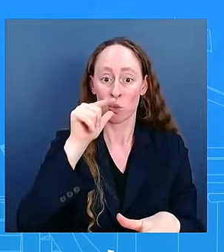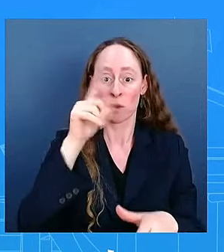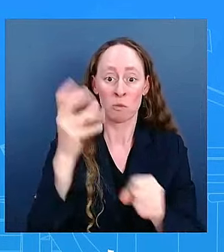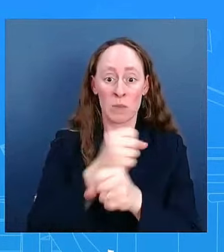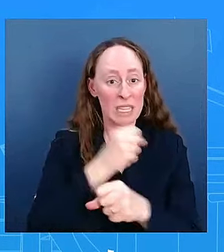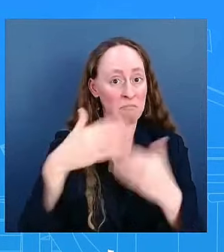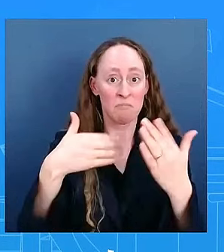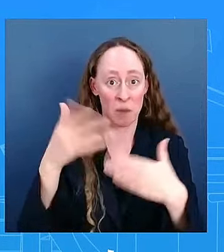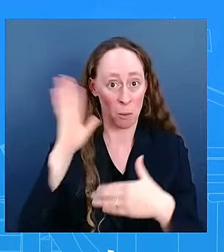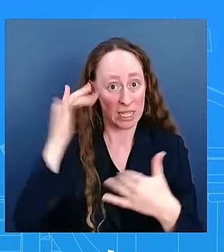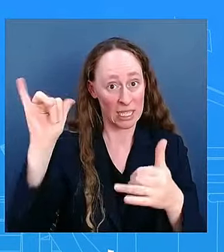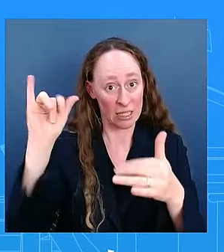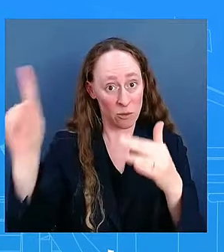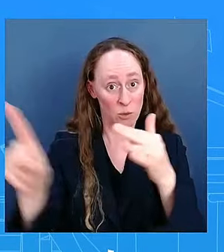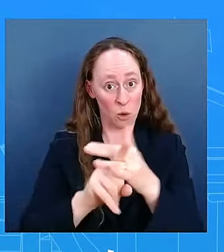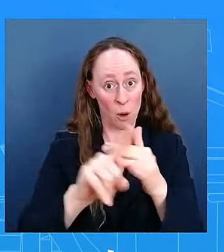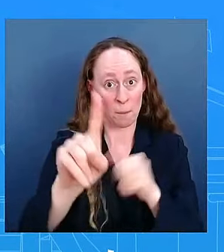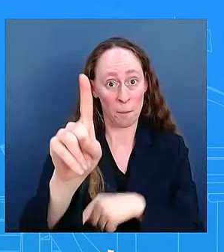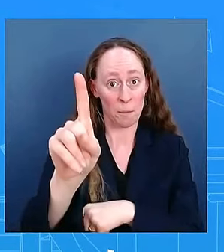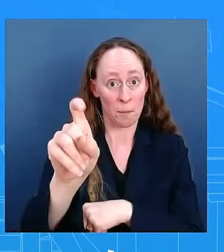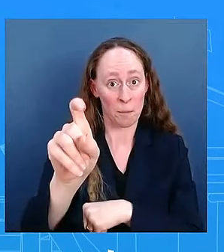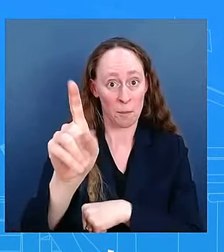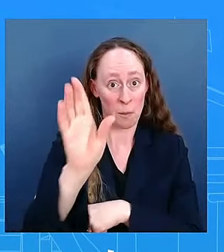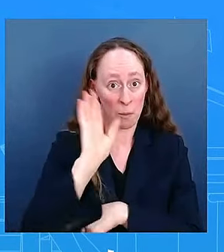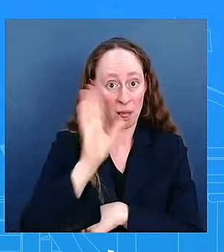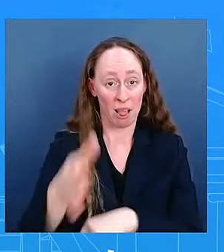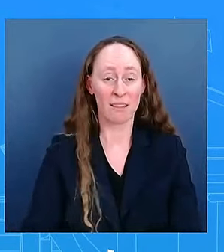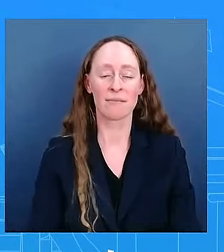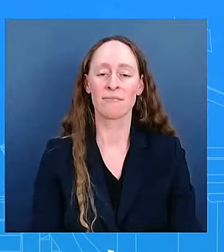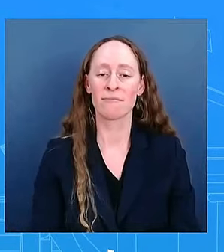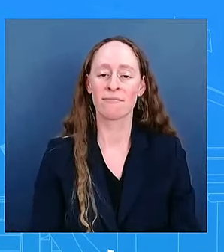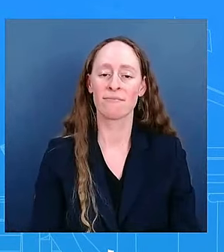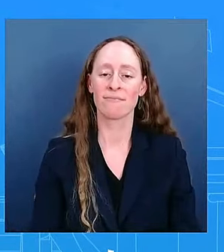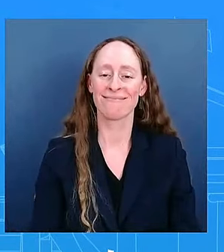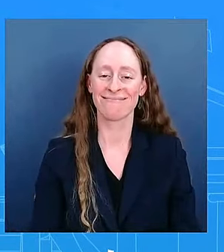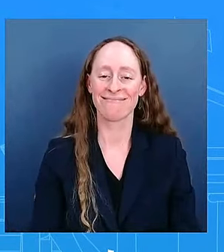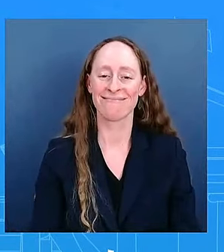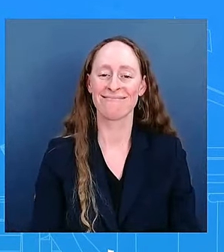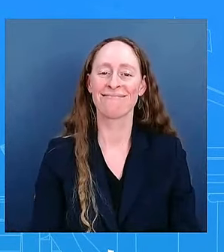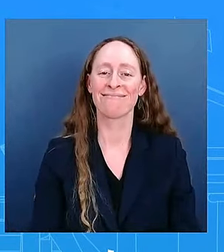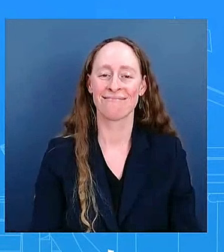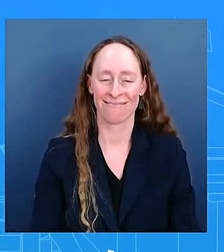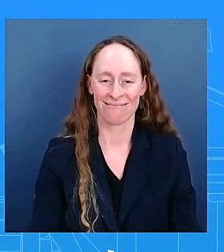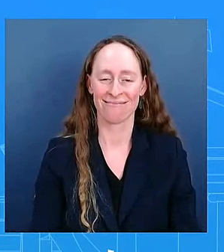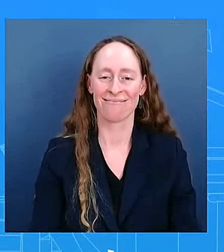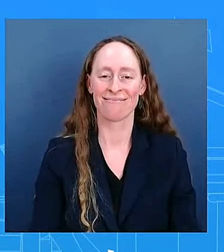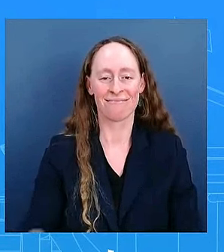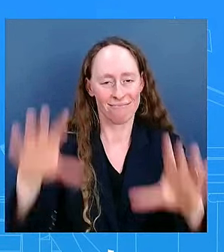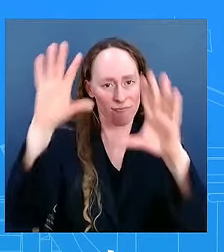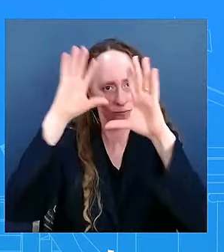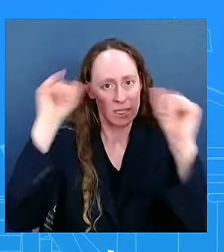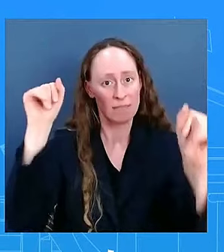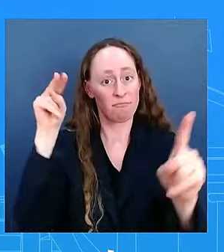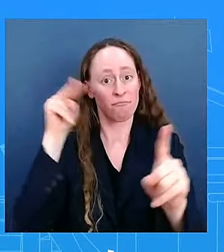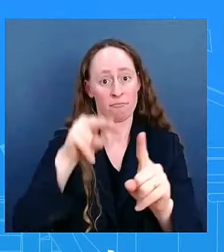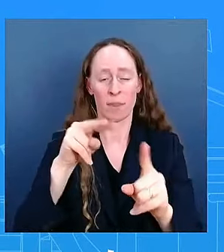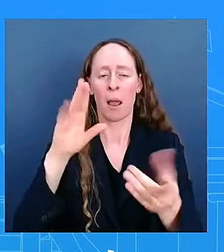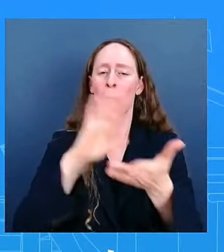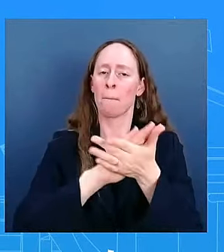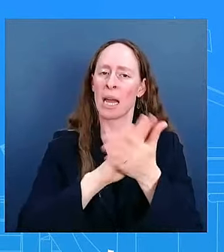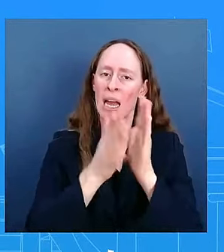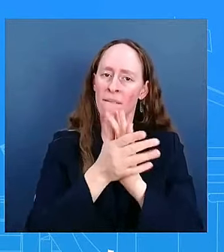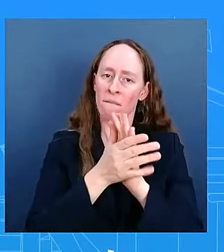and that's what you're going to see this president do committed to the peaceful transfer of power it's not about him it's not about him